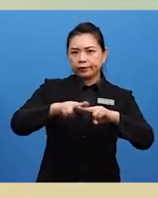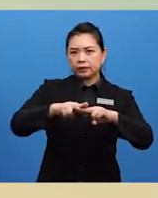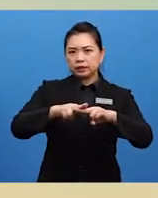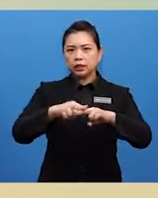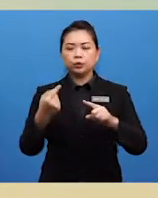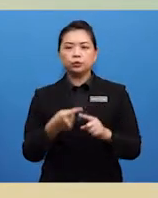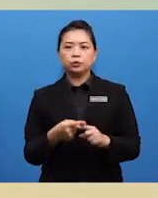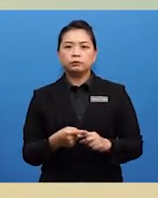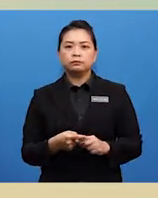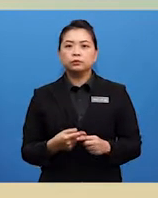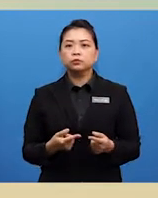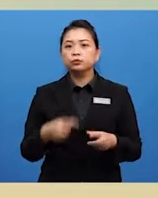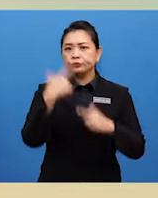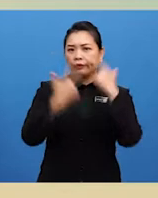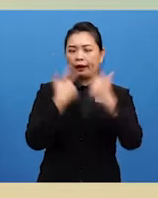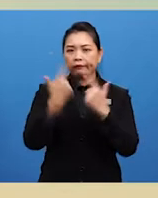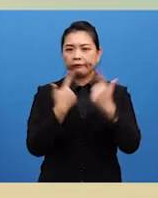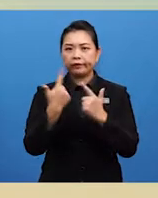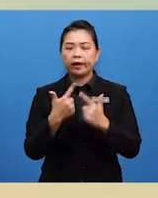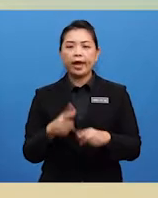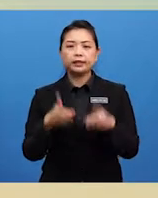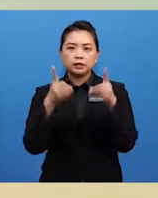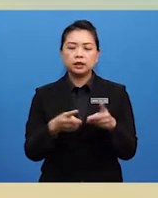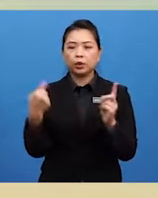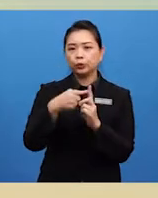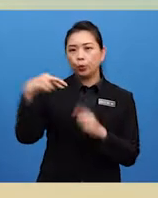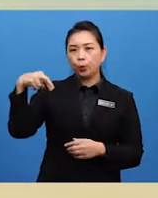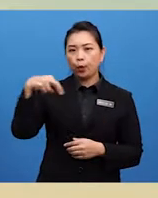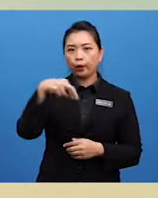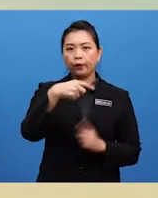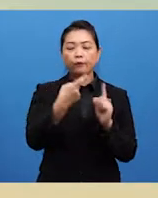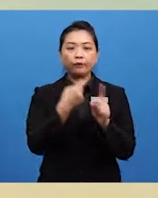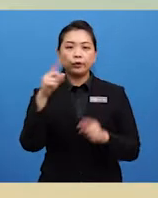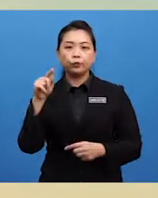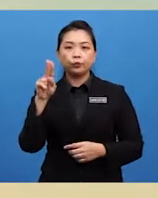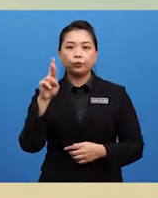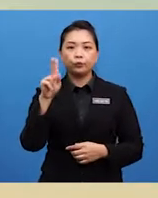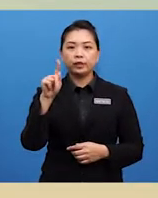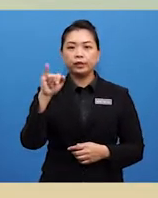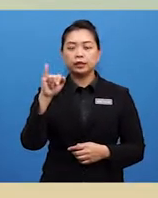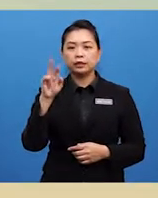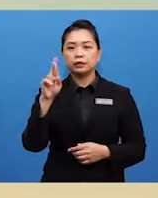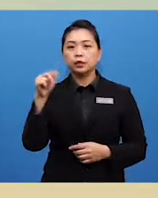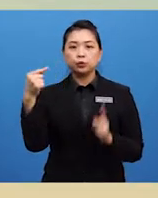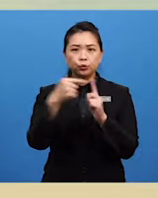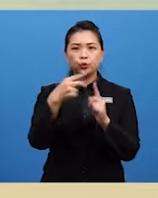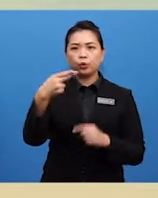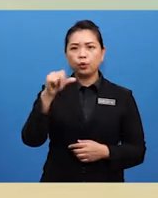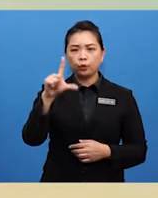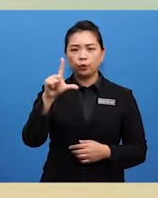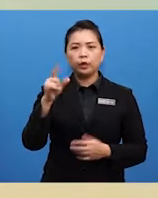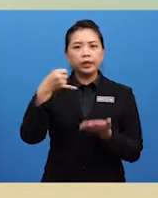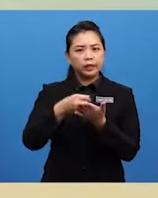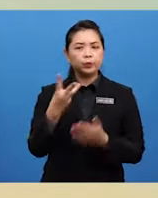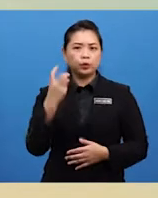Kinrara and decided to walk from the Kuru Kiri station to the hall. It was